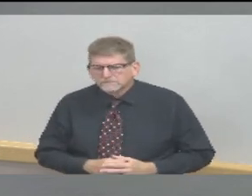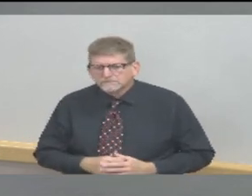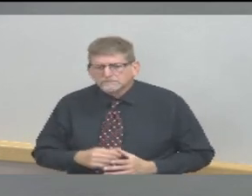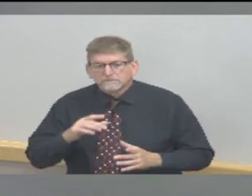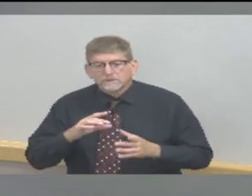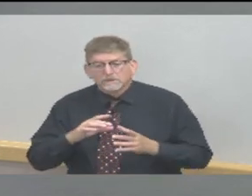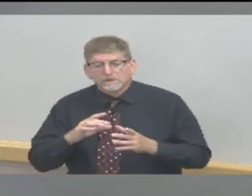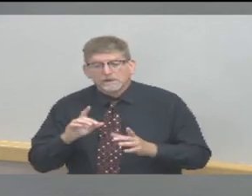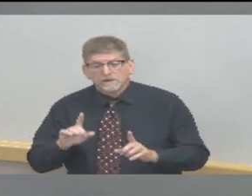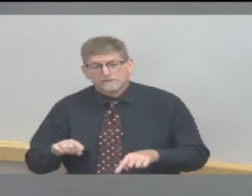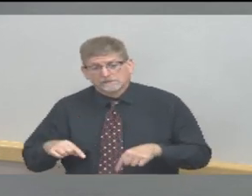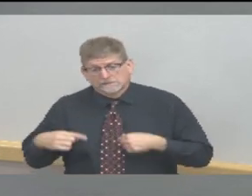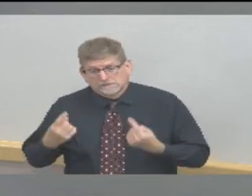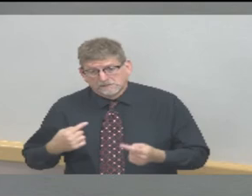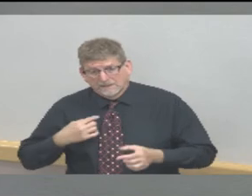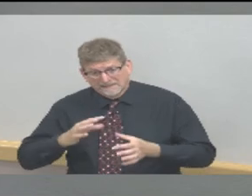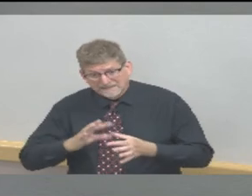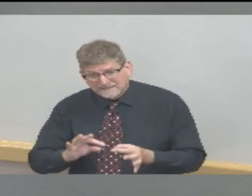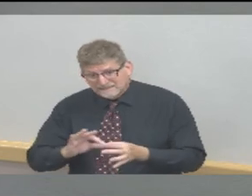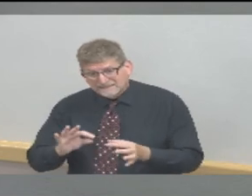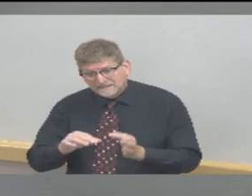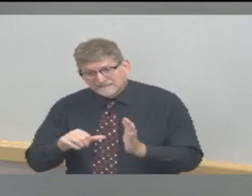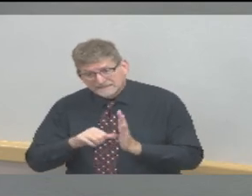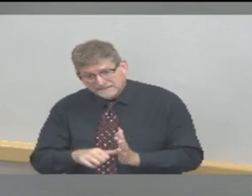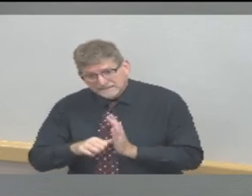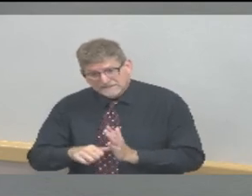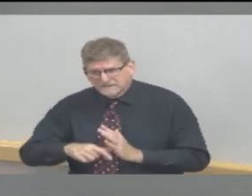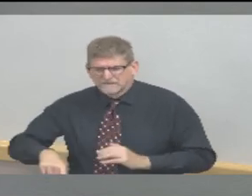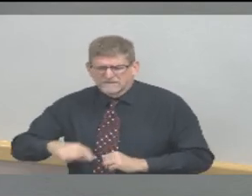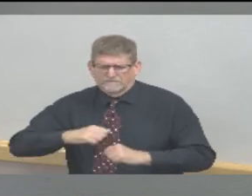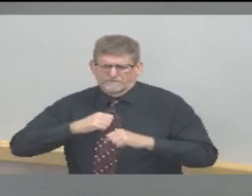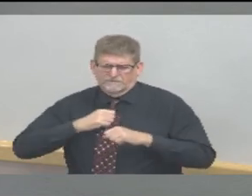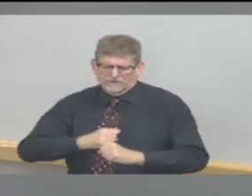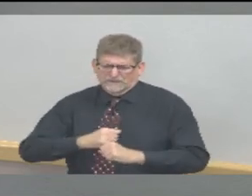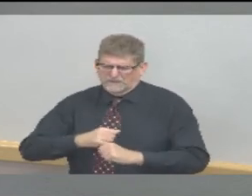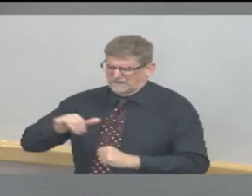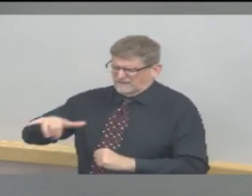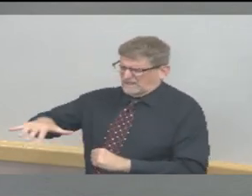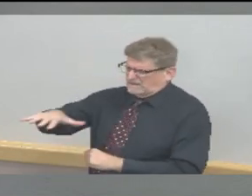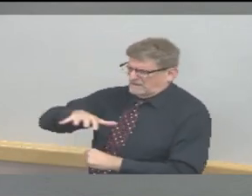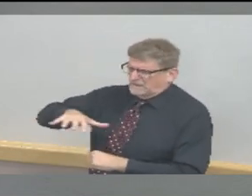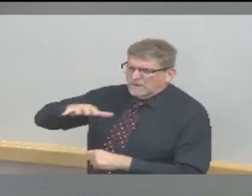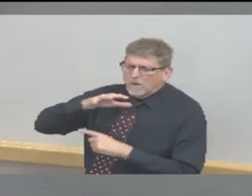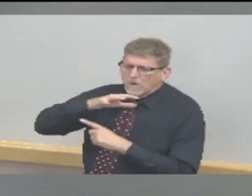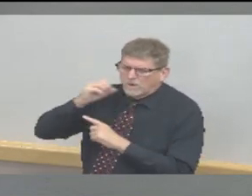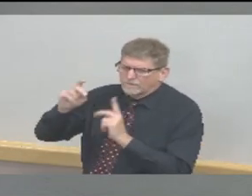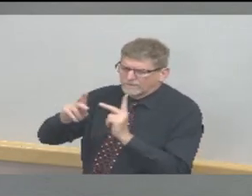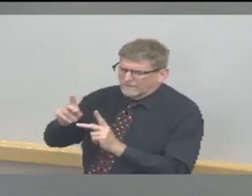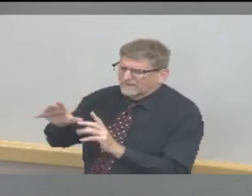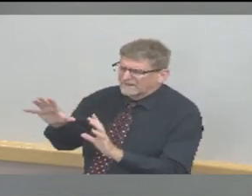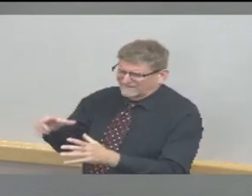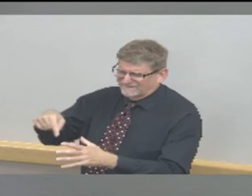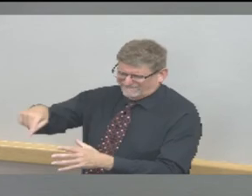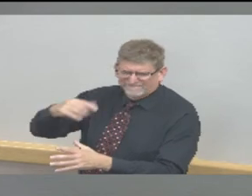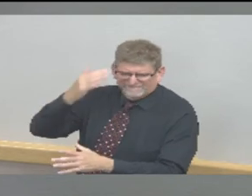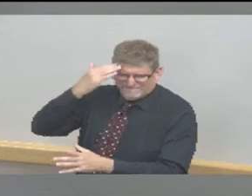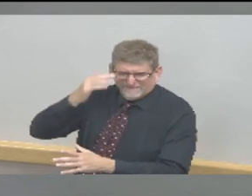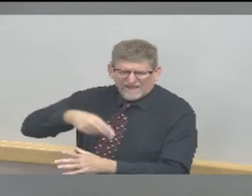protecting older individuals, people who have chronic medical conditions,